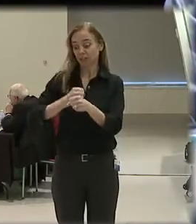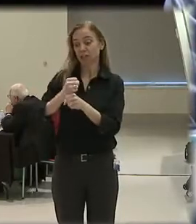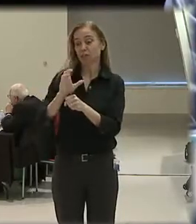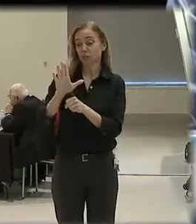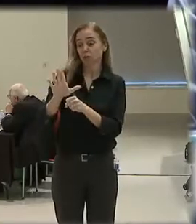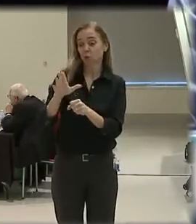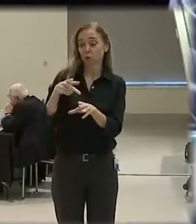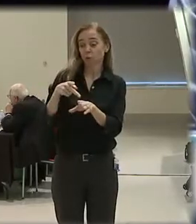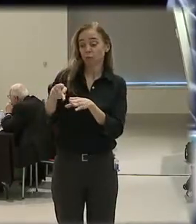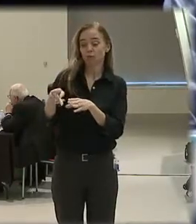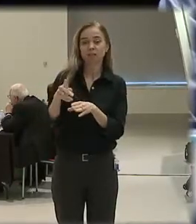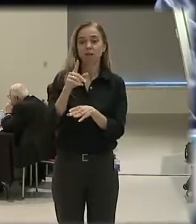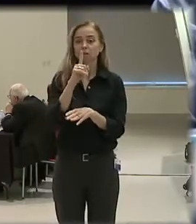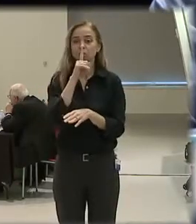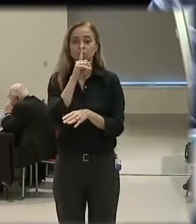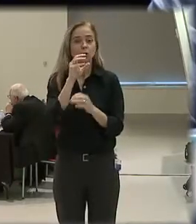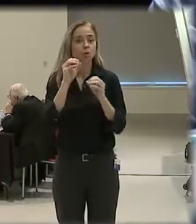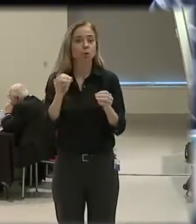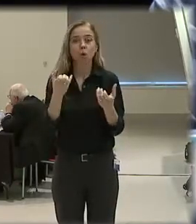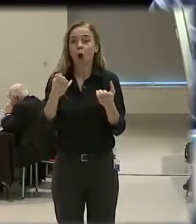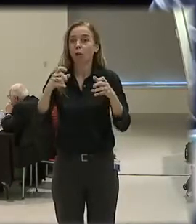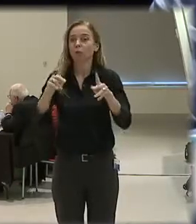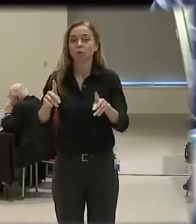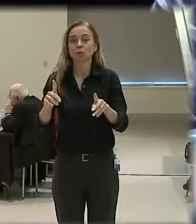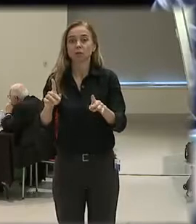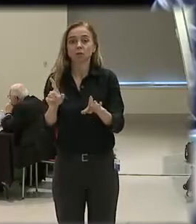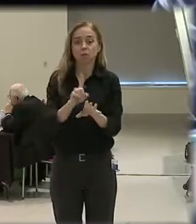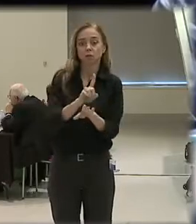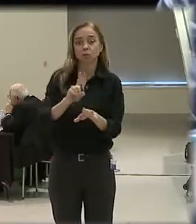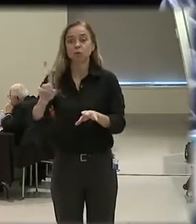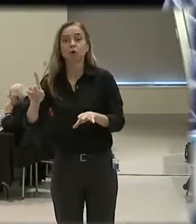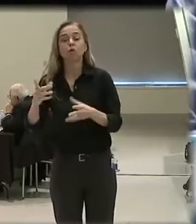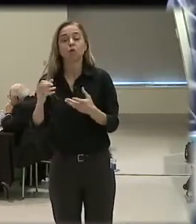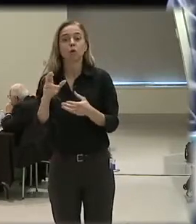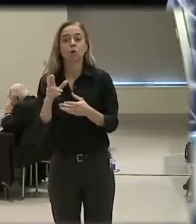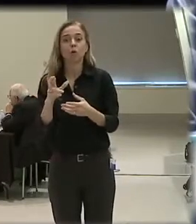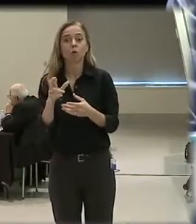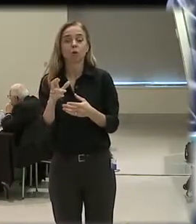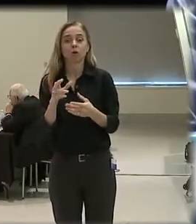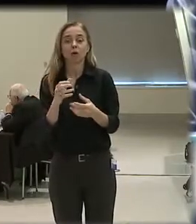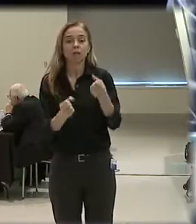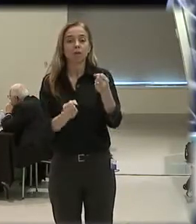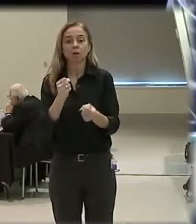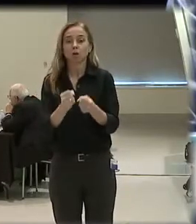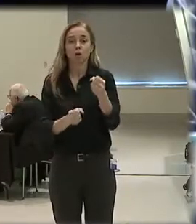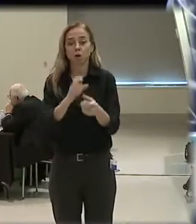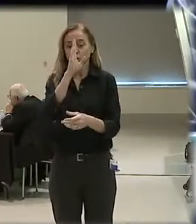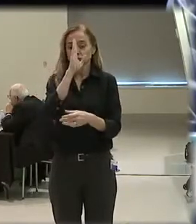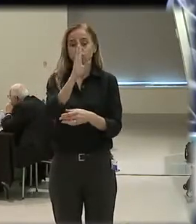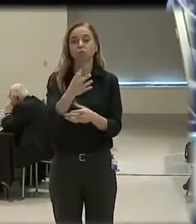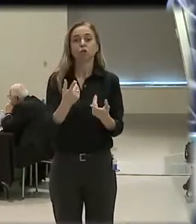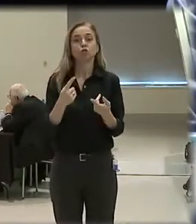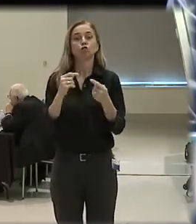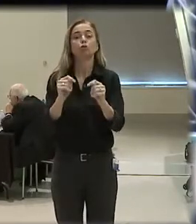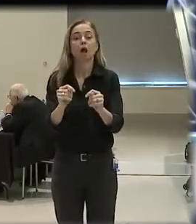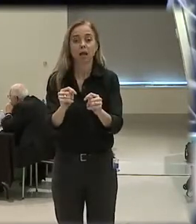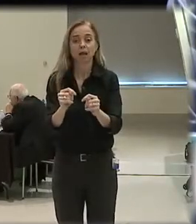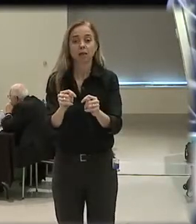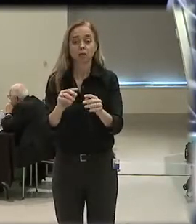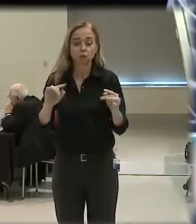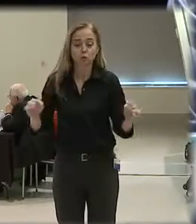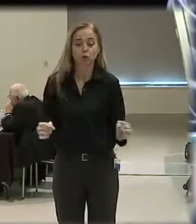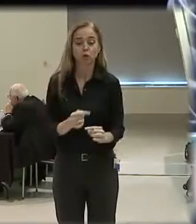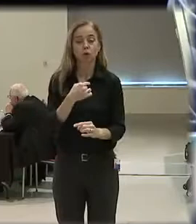where I don't have the opportunity to move out the way. Or I may have a car that is intentionally trying to do